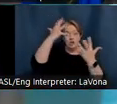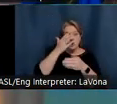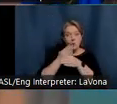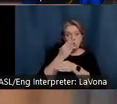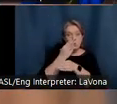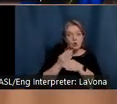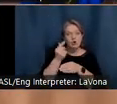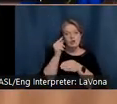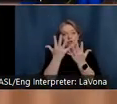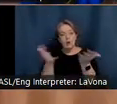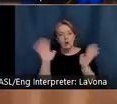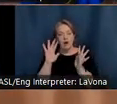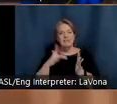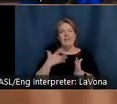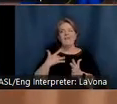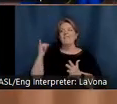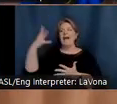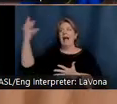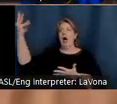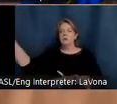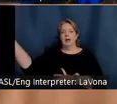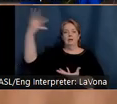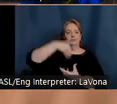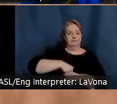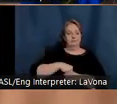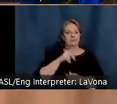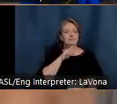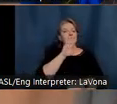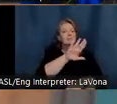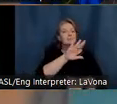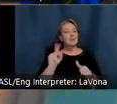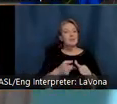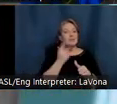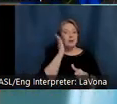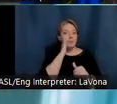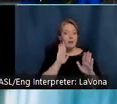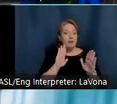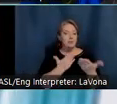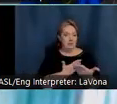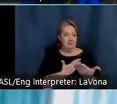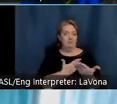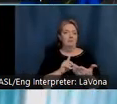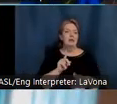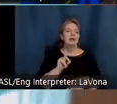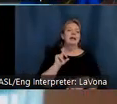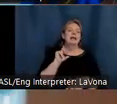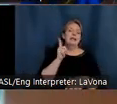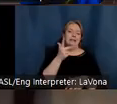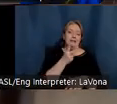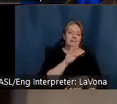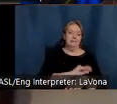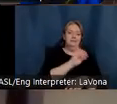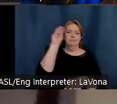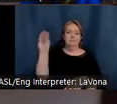in. This is the original bedroom Theodore and Selma would later move into the west wing, which are old